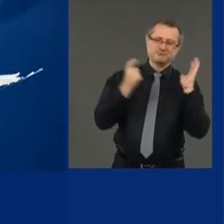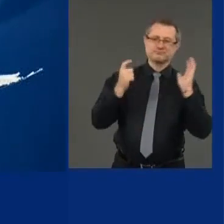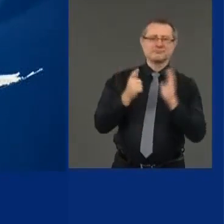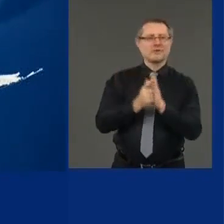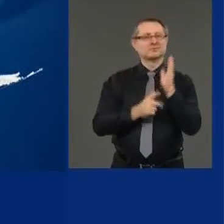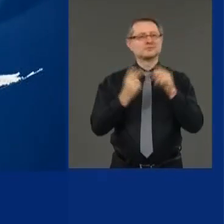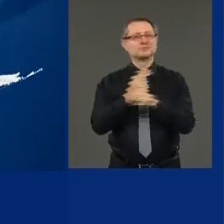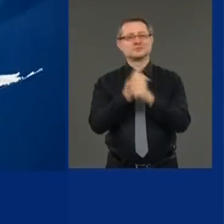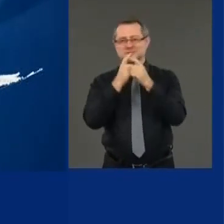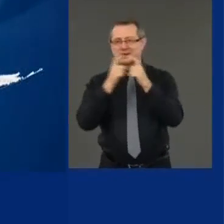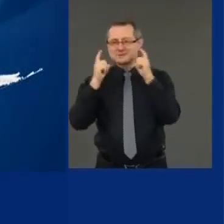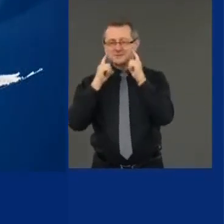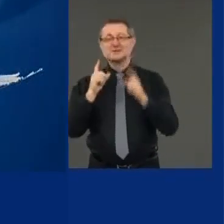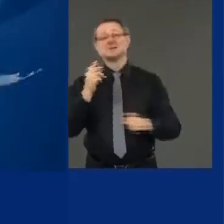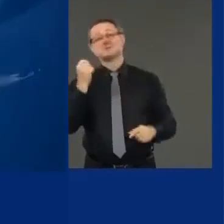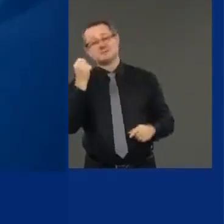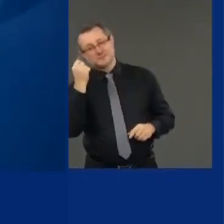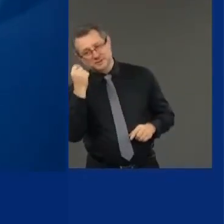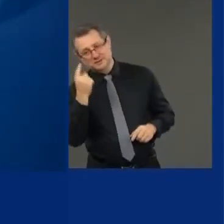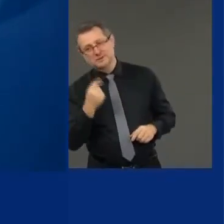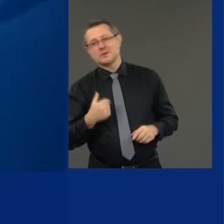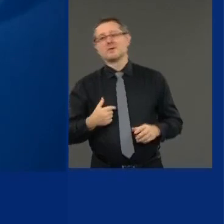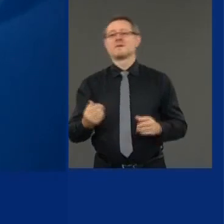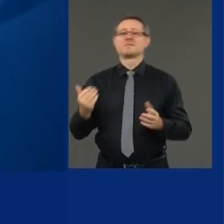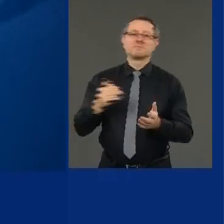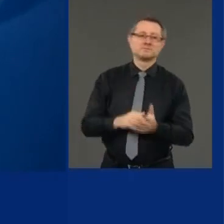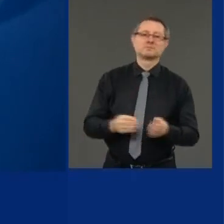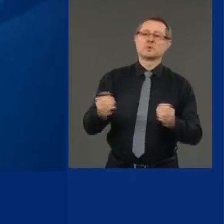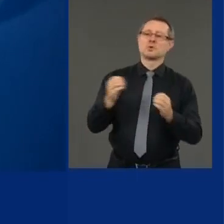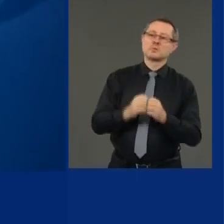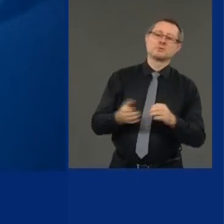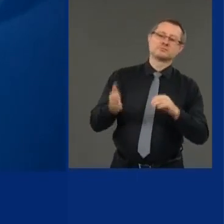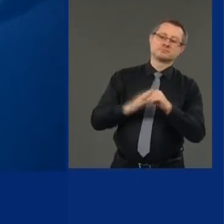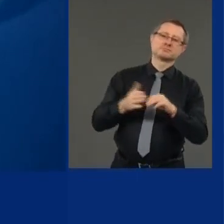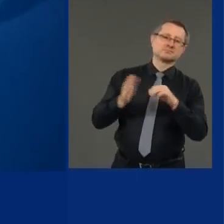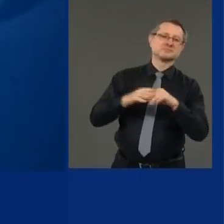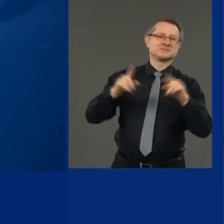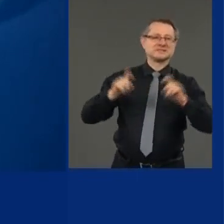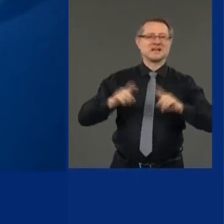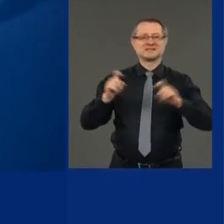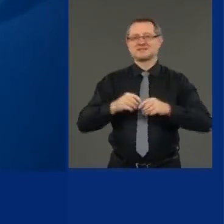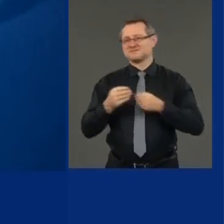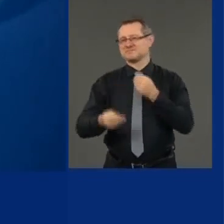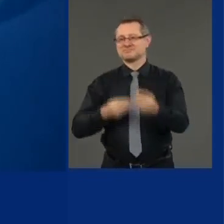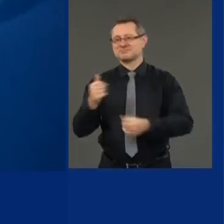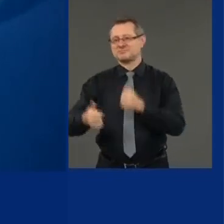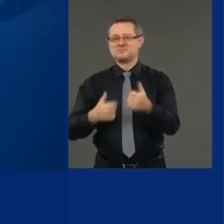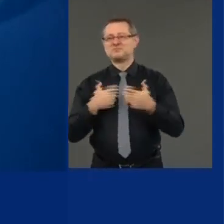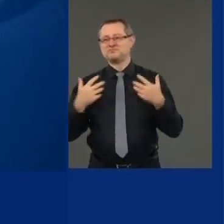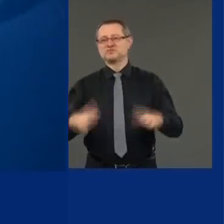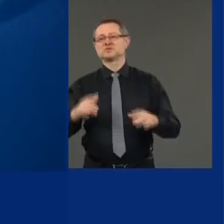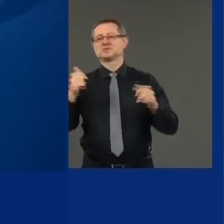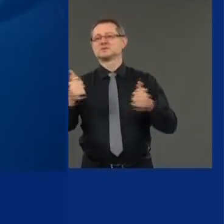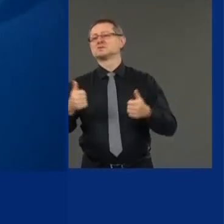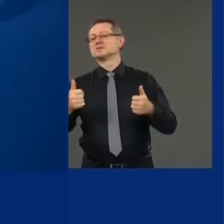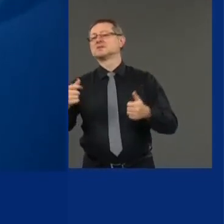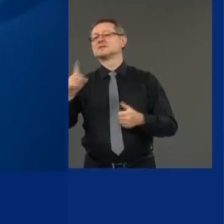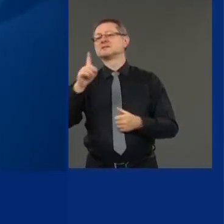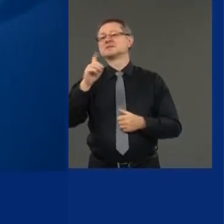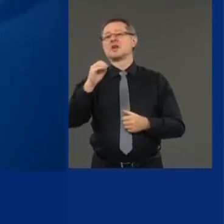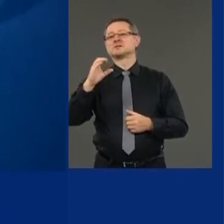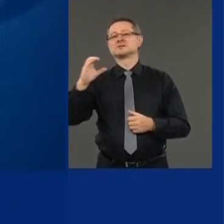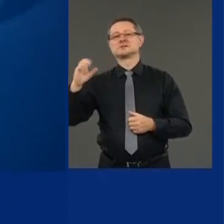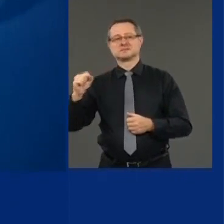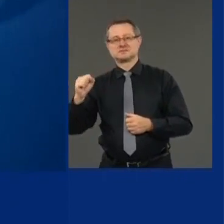we've done more and more testing and we were did testing in docs facility department of correction